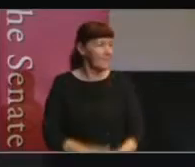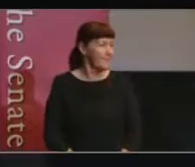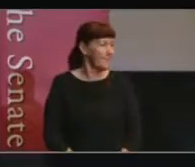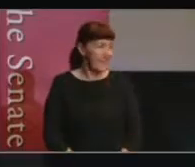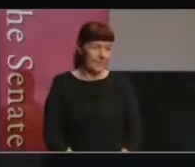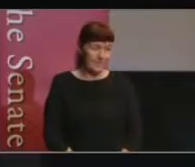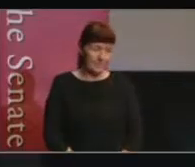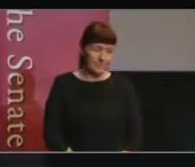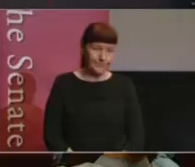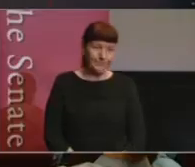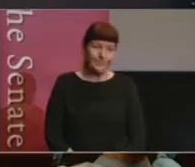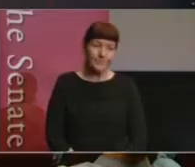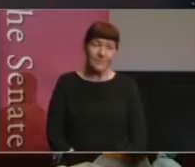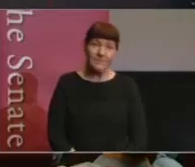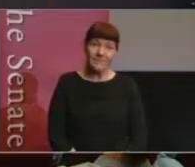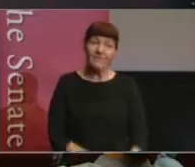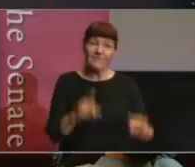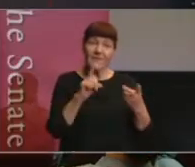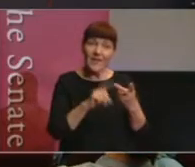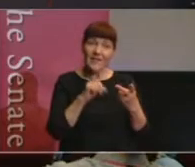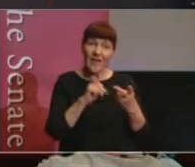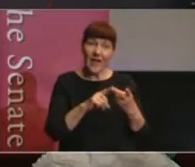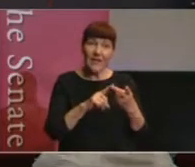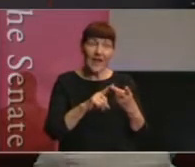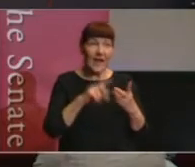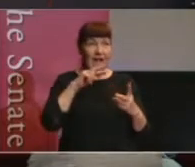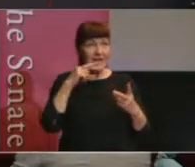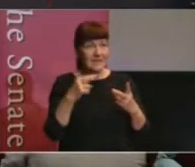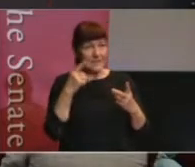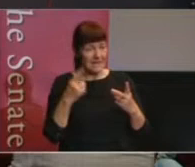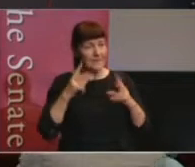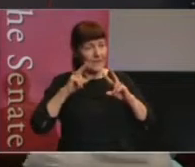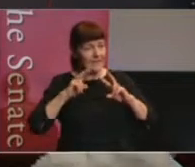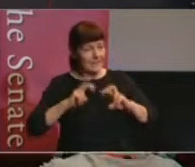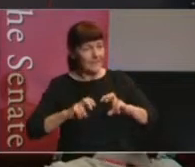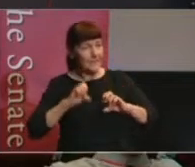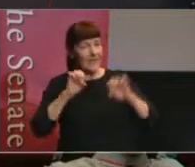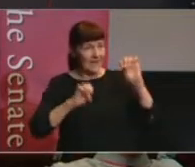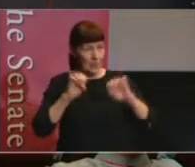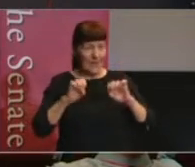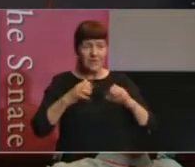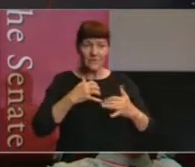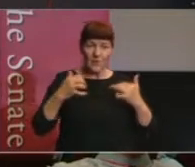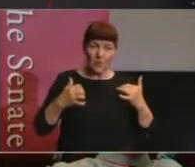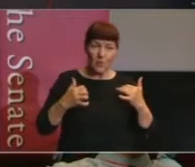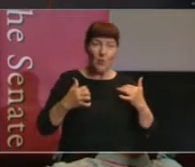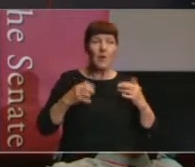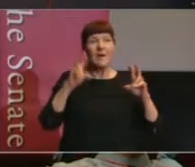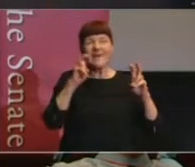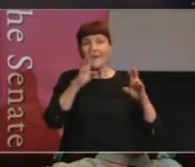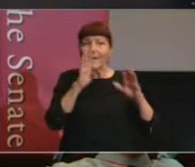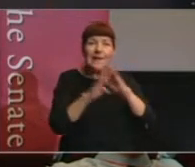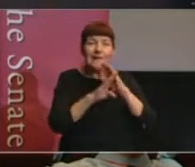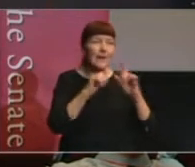The other aspect of my evaluation framework is around hidden impact, and that is to uncover